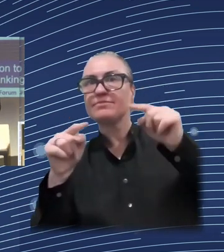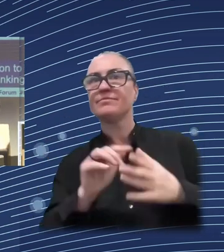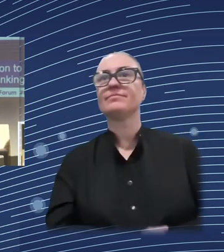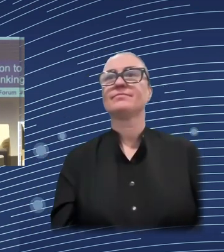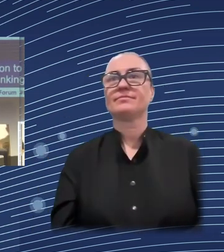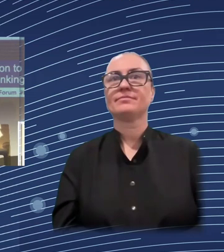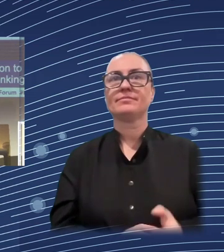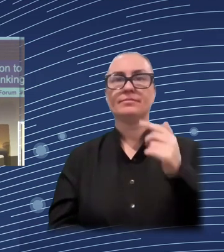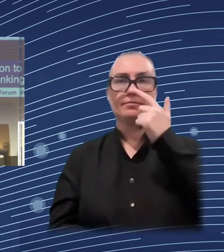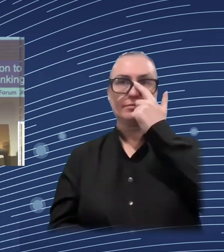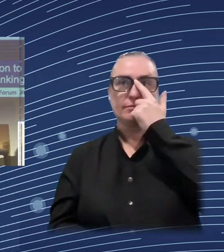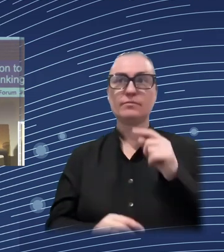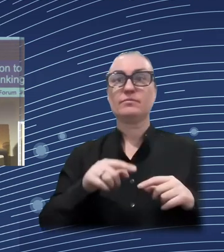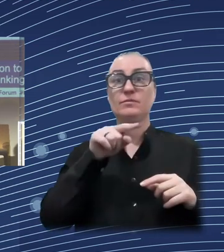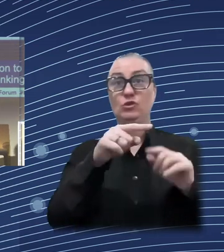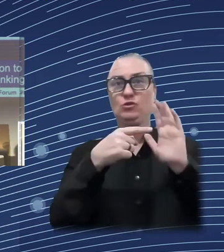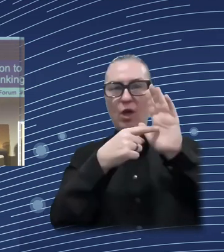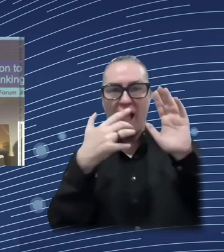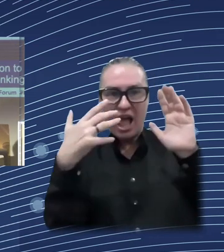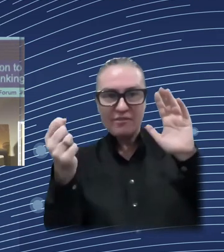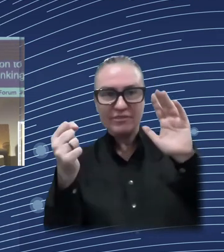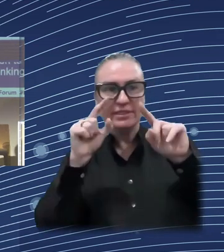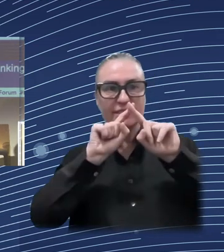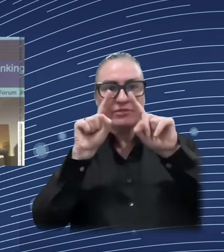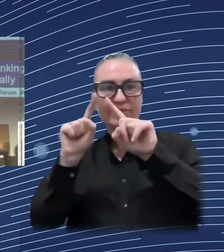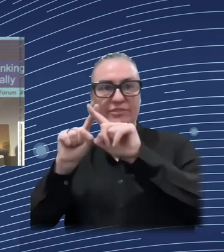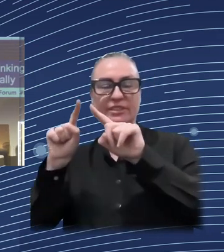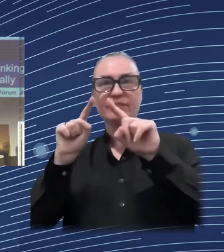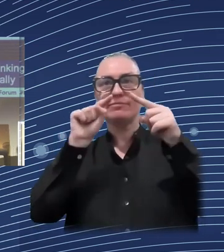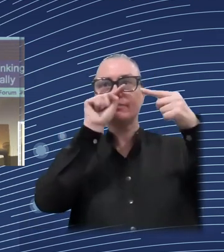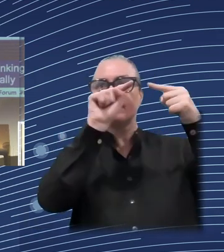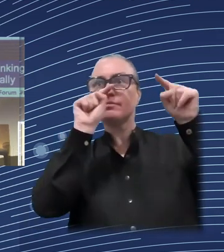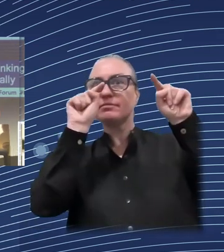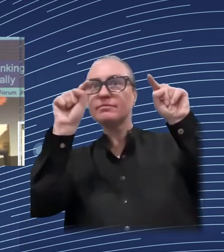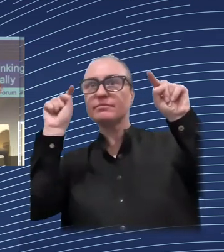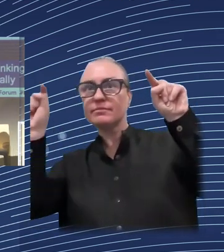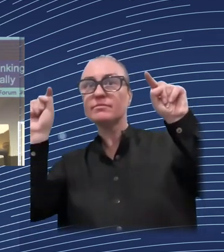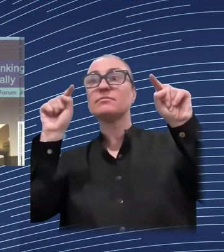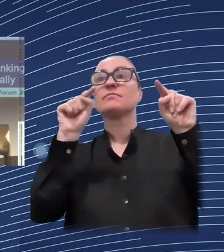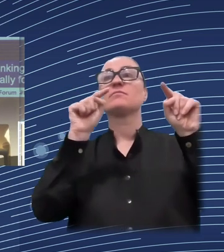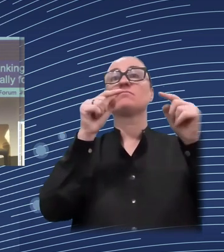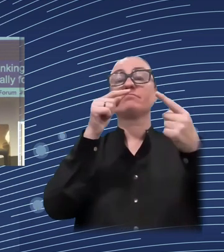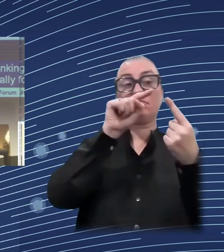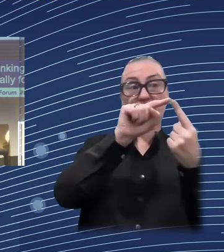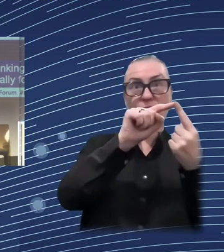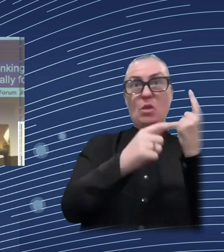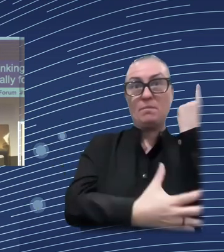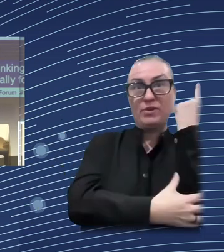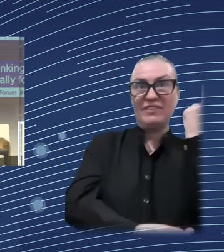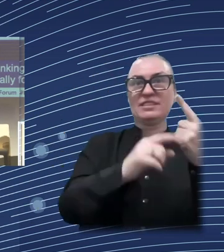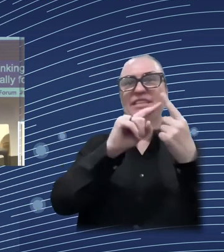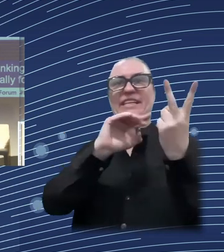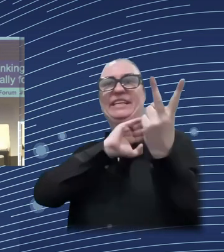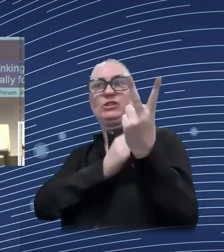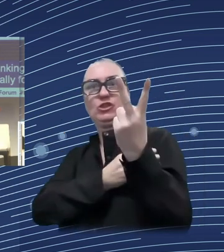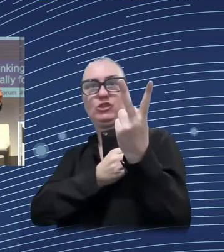the cost of energy, especially for household and for final consumption of household. So what this graph shows, and this is taken from